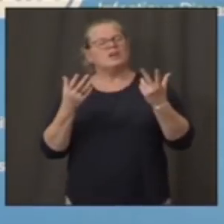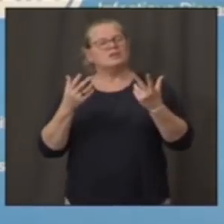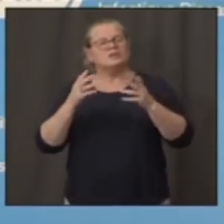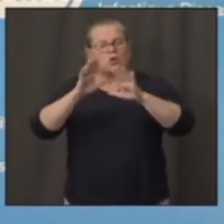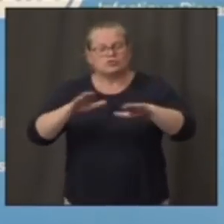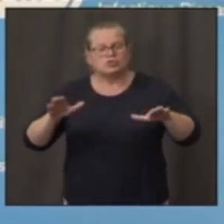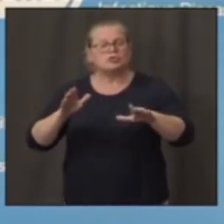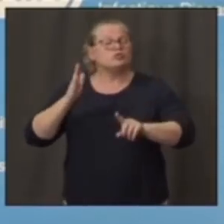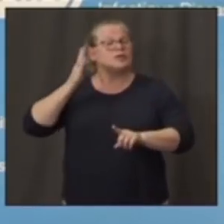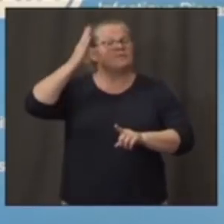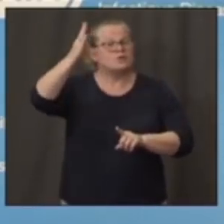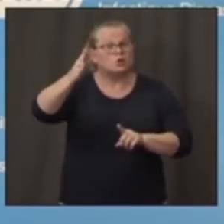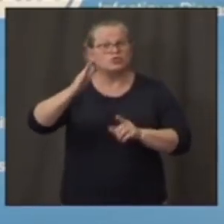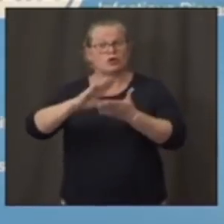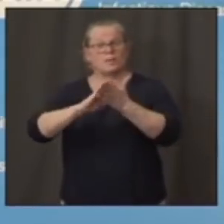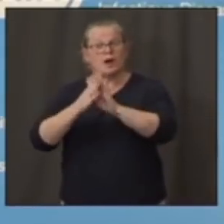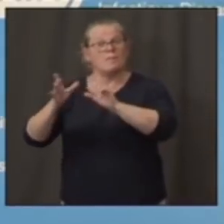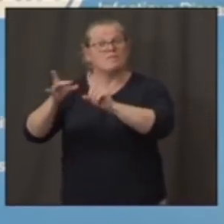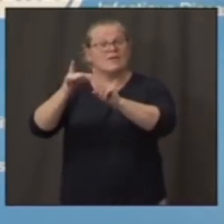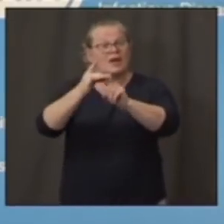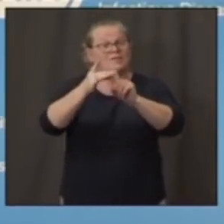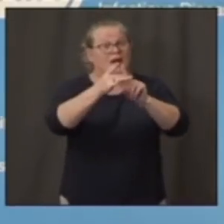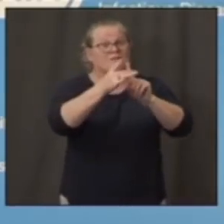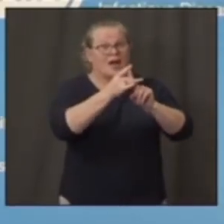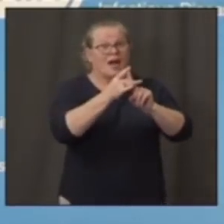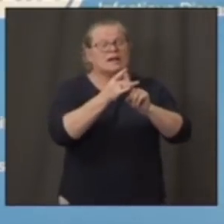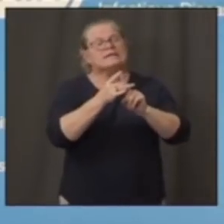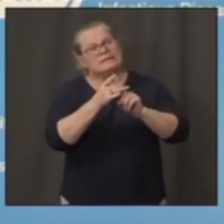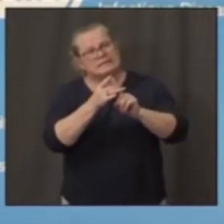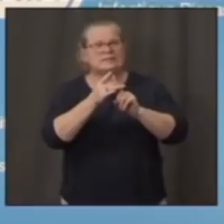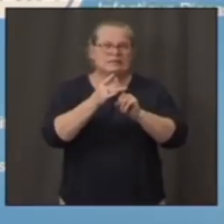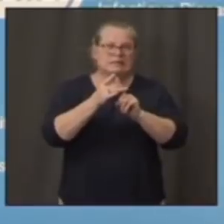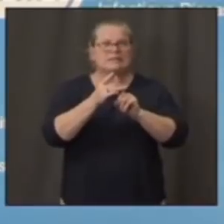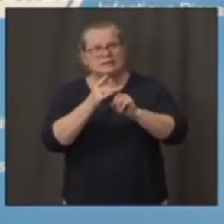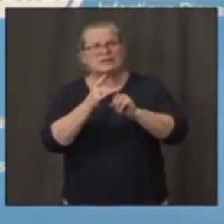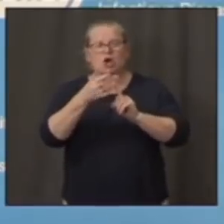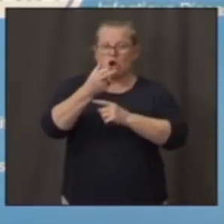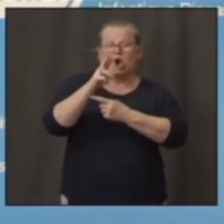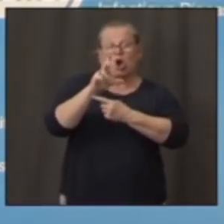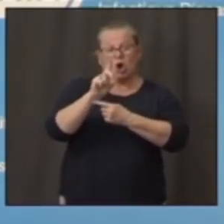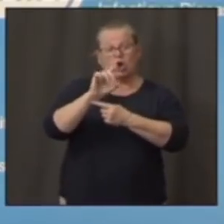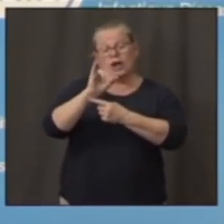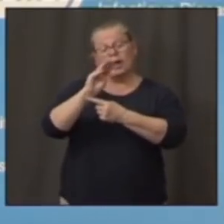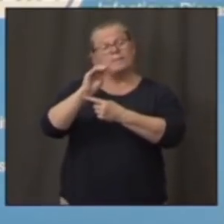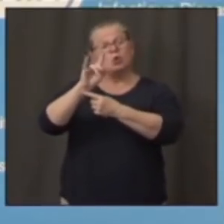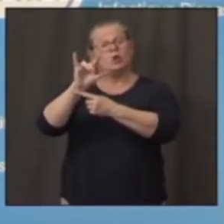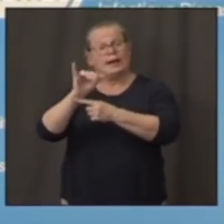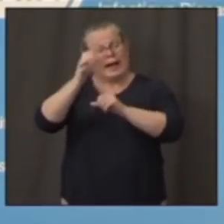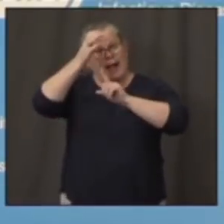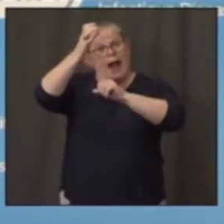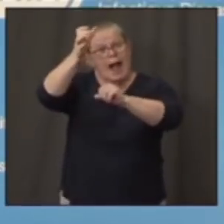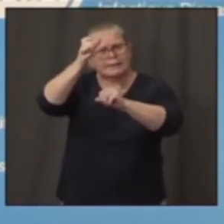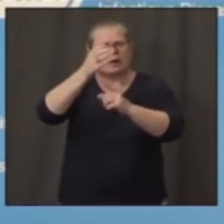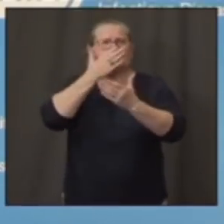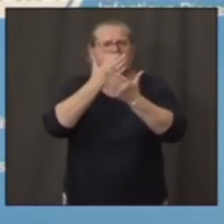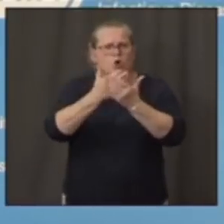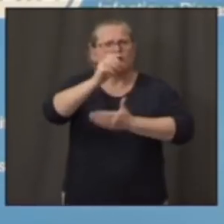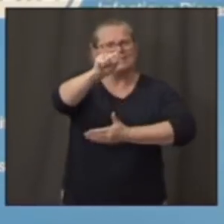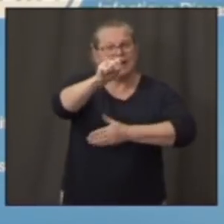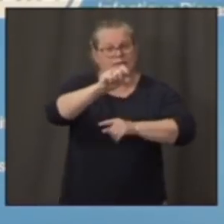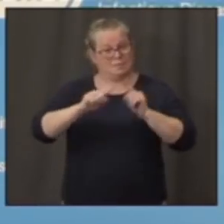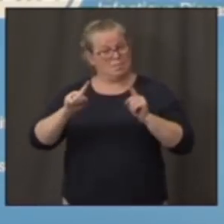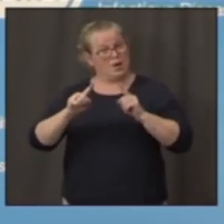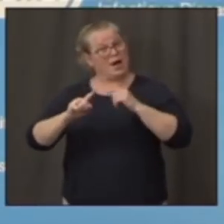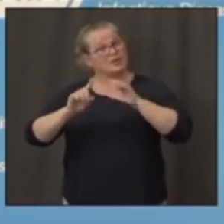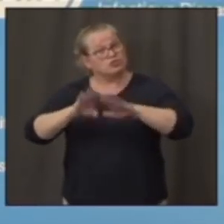of things, that is a good thing that you want herd immunity. But at the expense of the risk to children, at